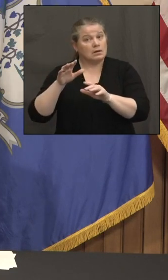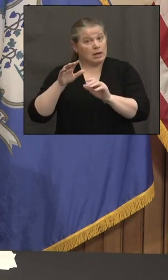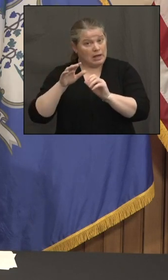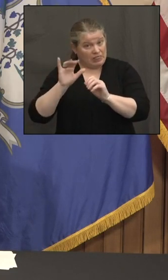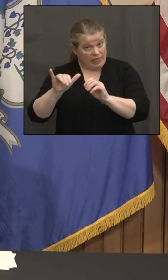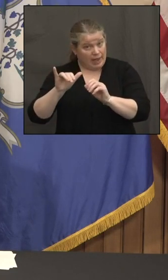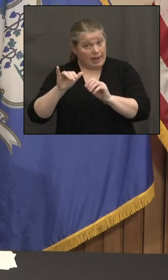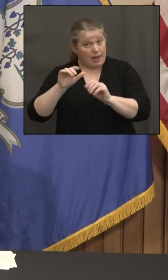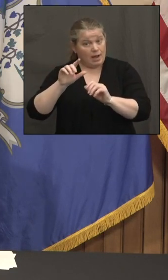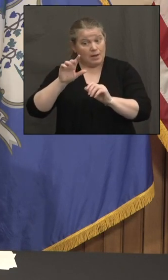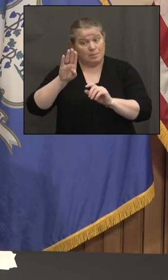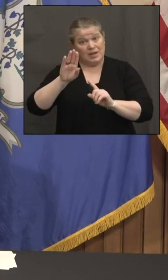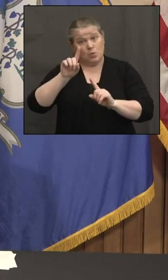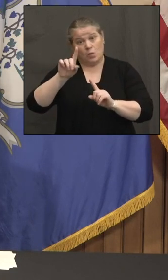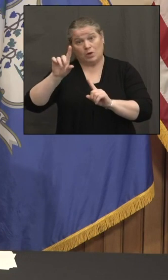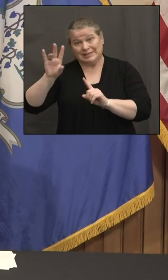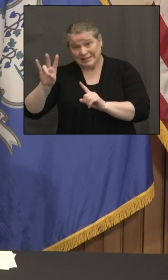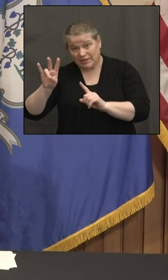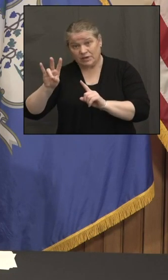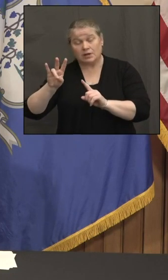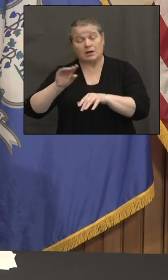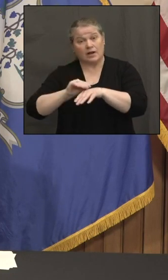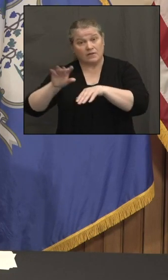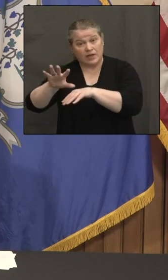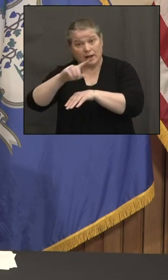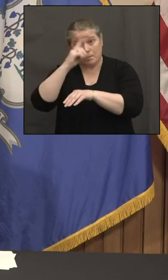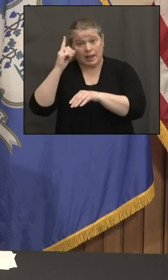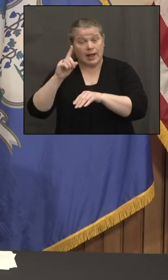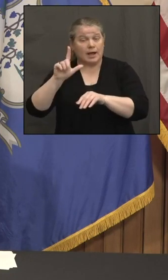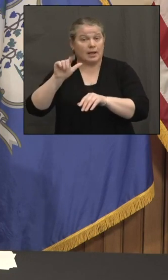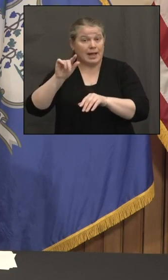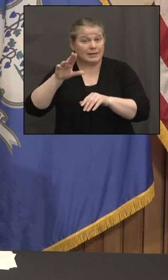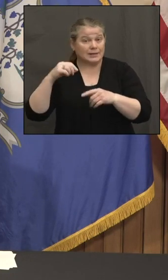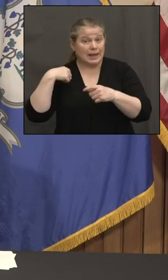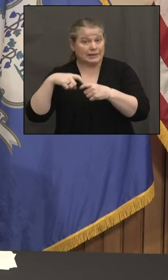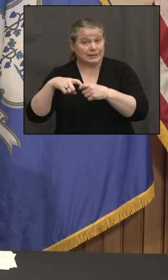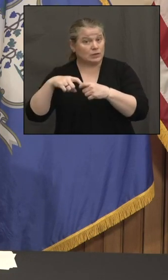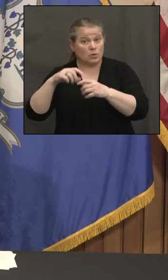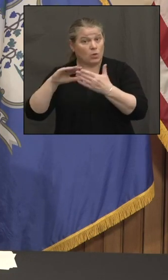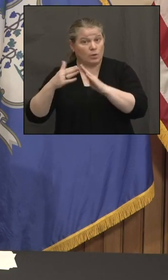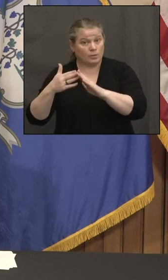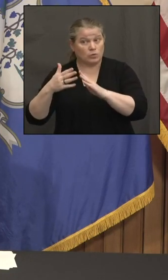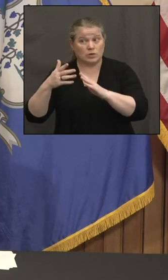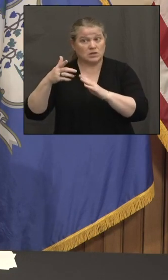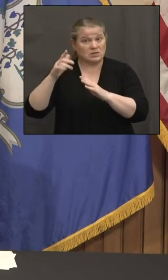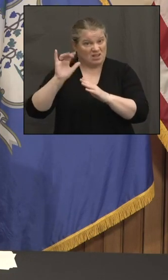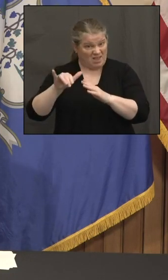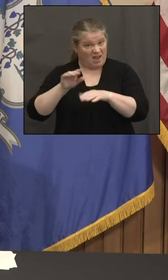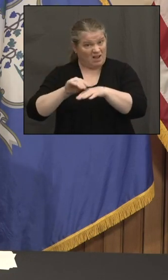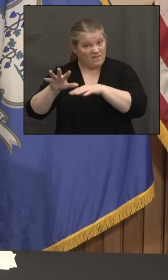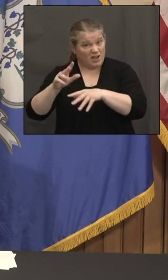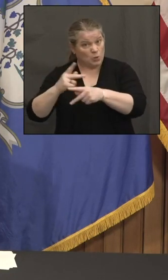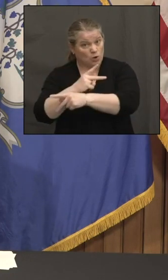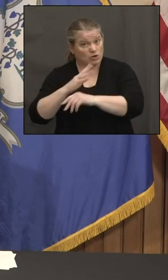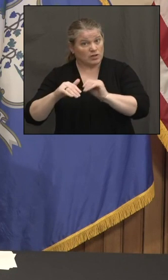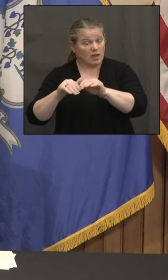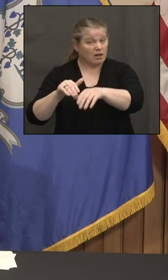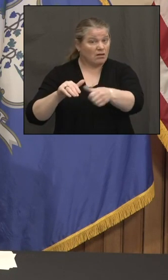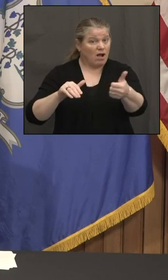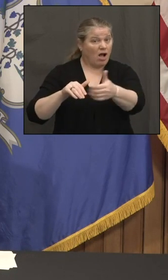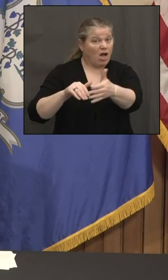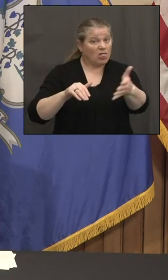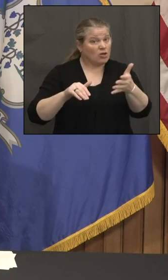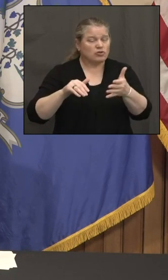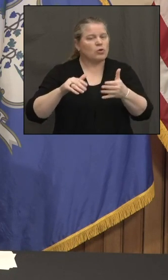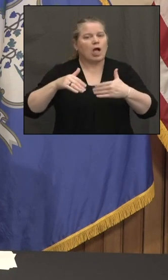is that, we haven't broken out that info yet? Do not have it broken out that way, no. Okay. And,